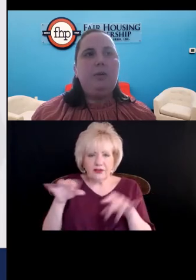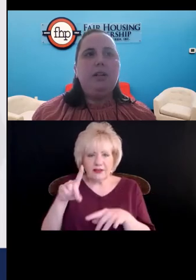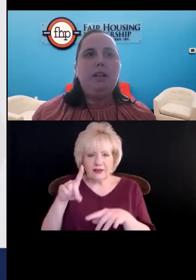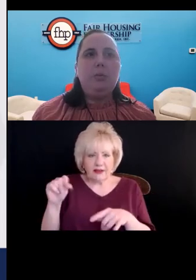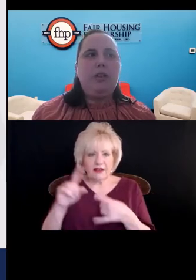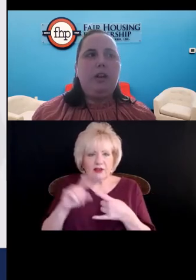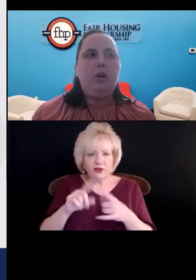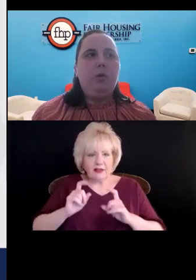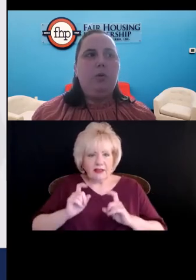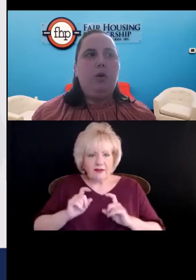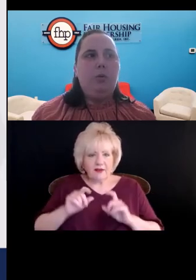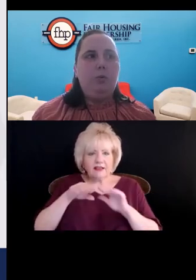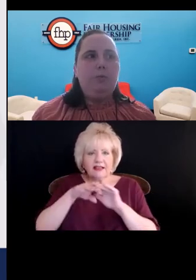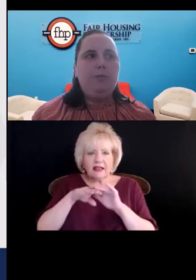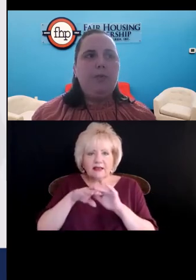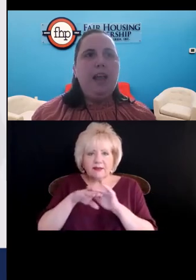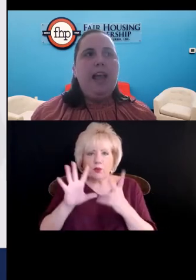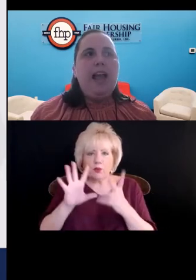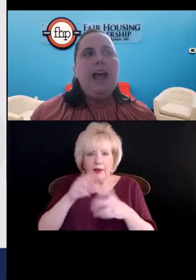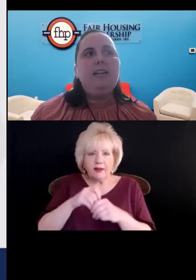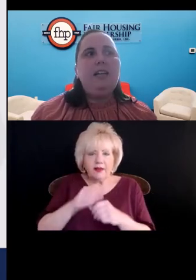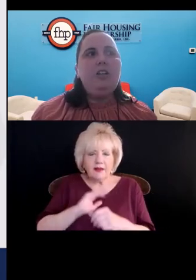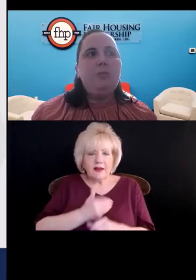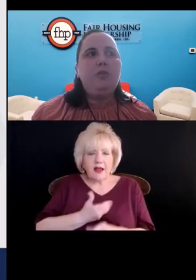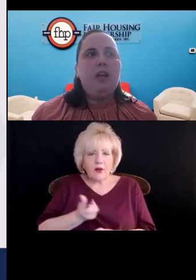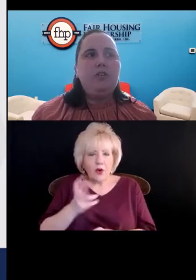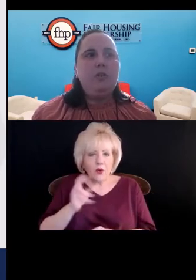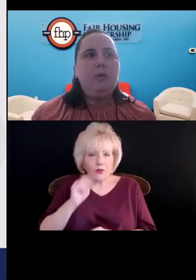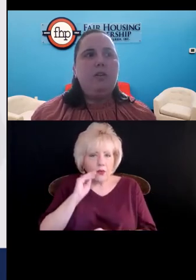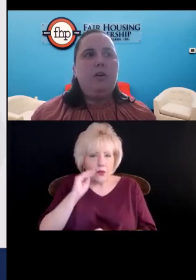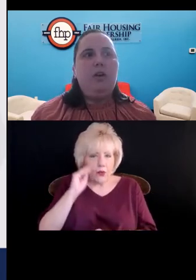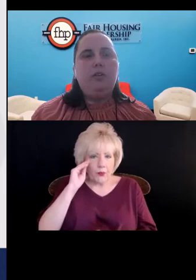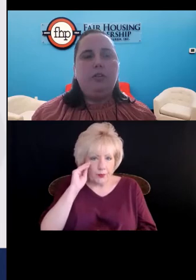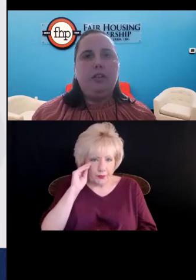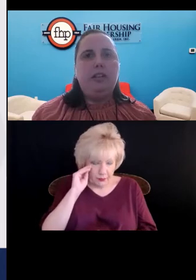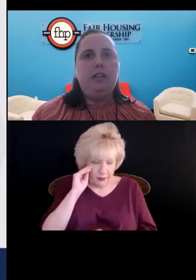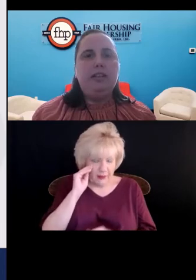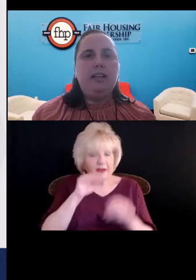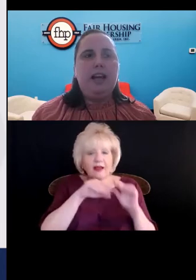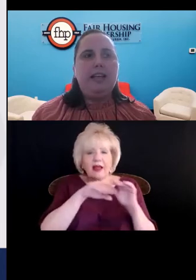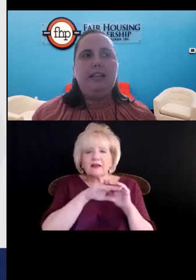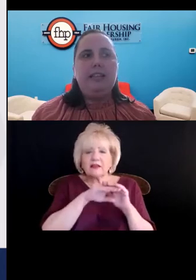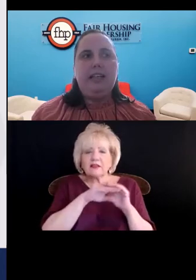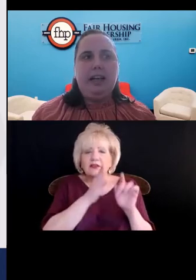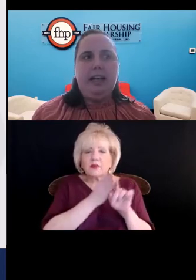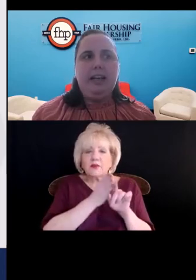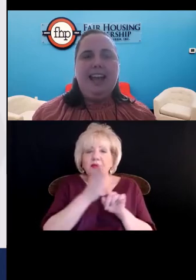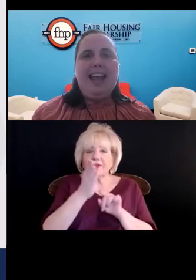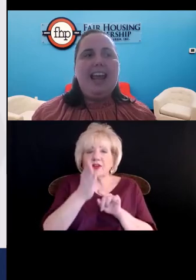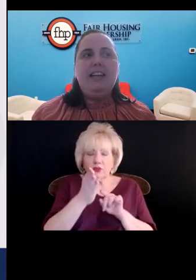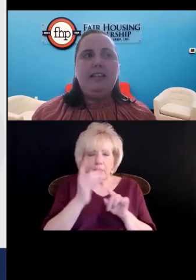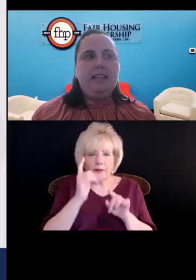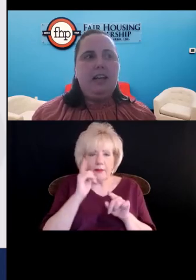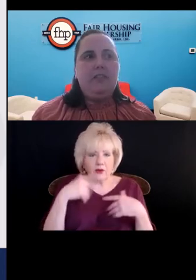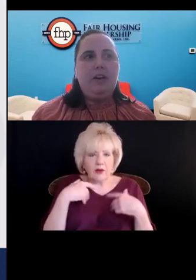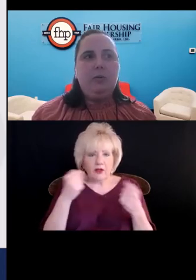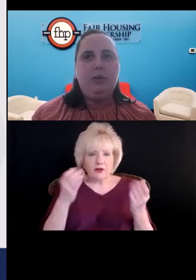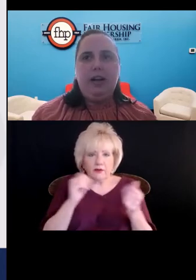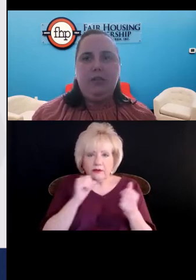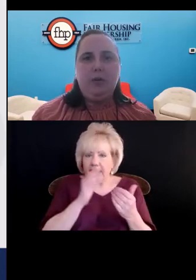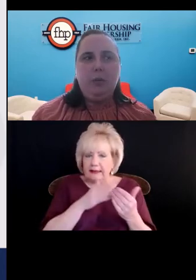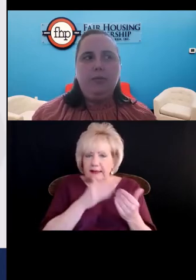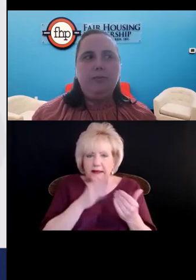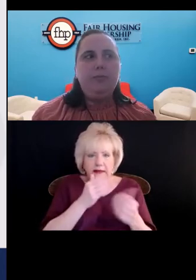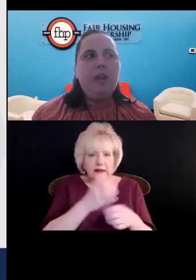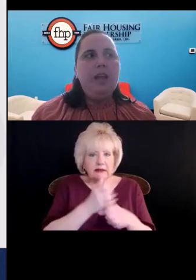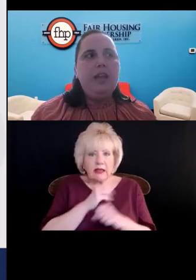accessibility within our own home. Access to professional mental health services is not easy to get and it's not available